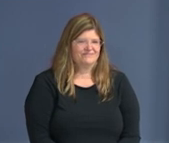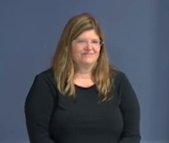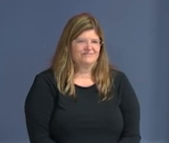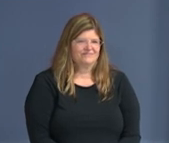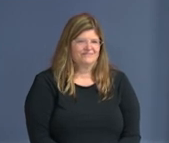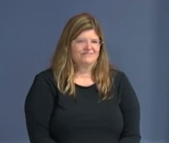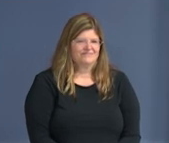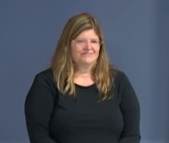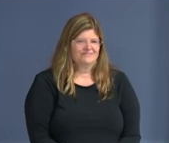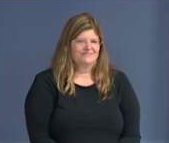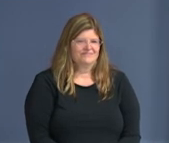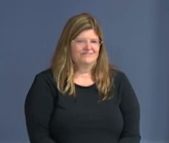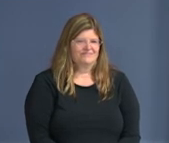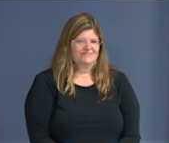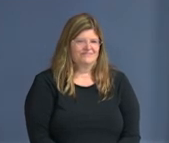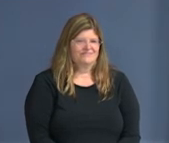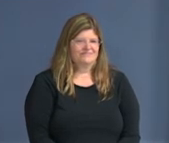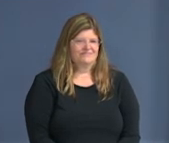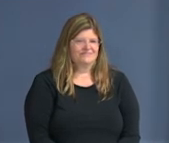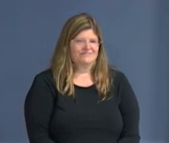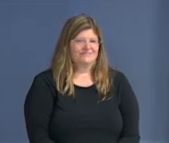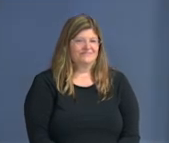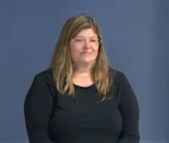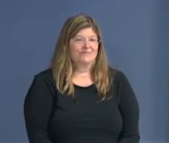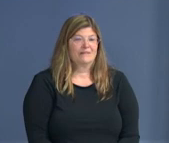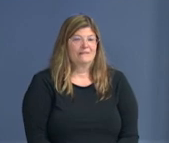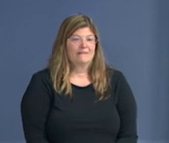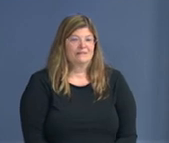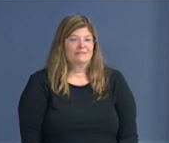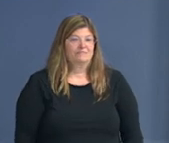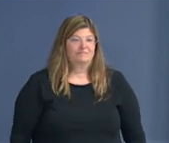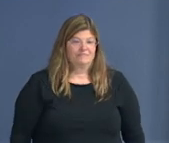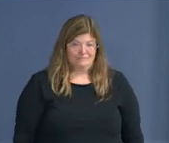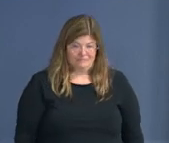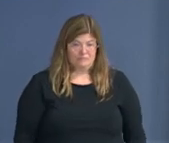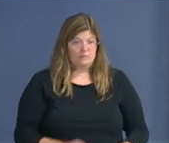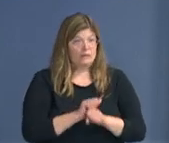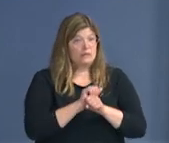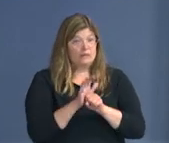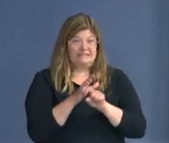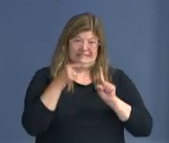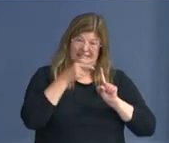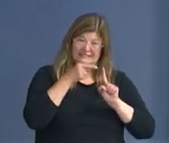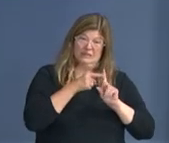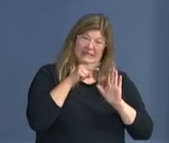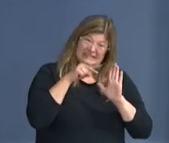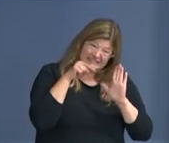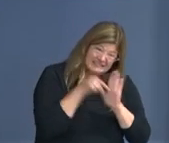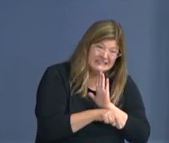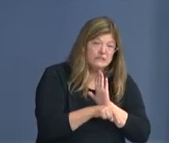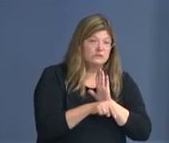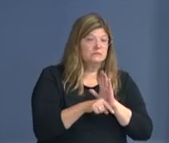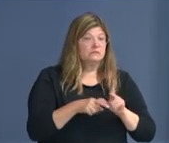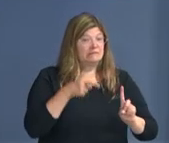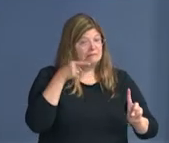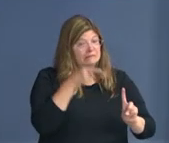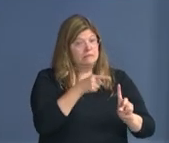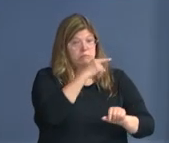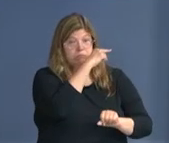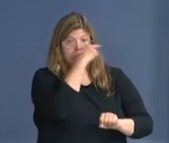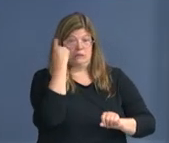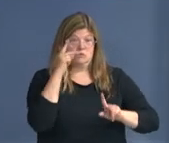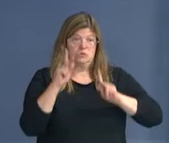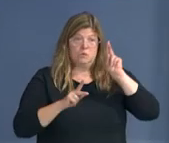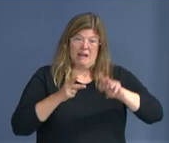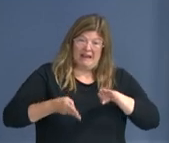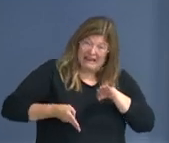but we can change that. COVID-19 is passed through droplets and suspended particles in the air. That's why wearing a mask is